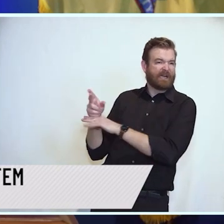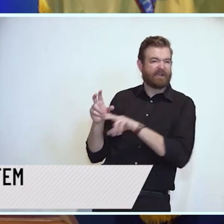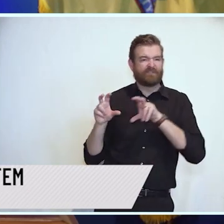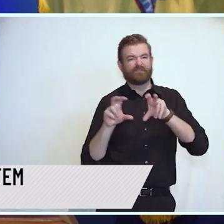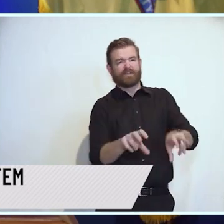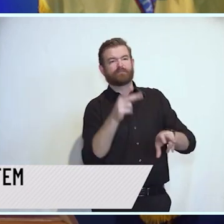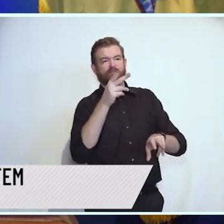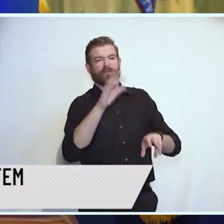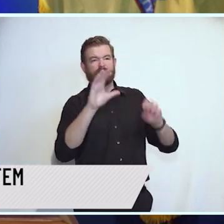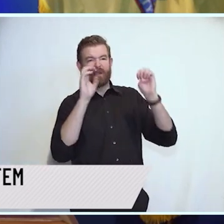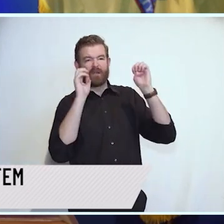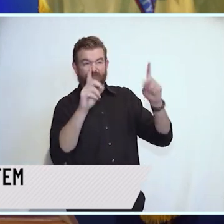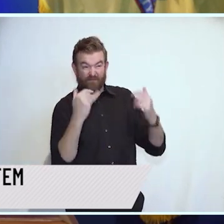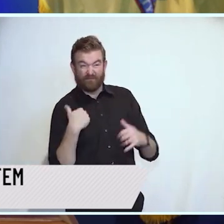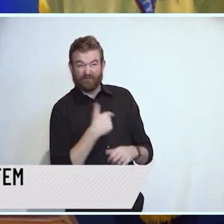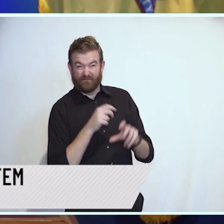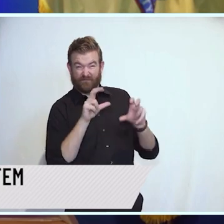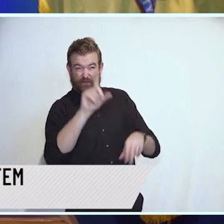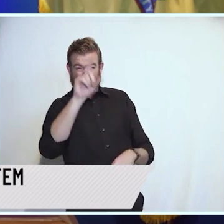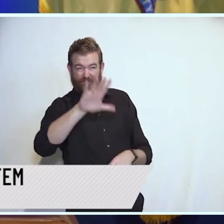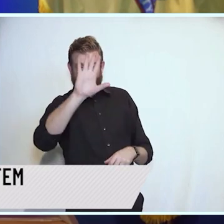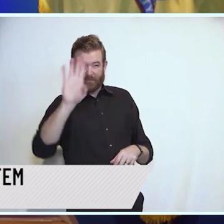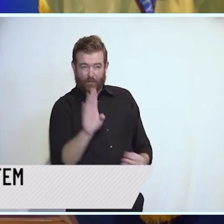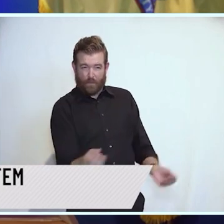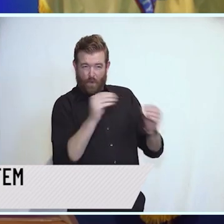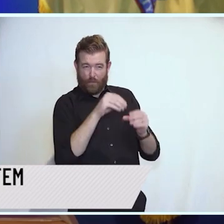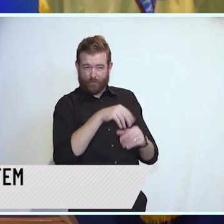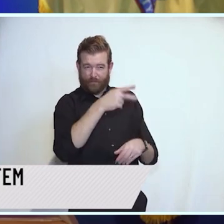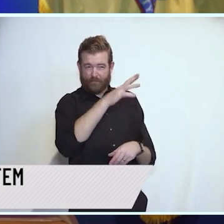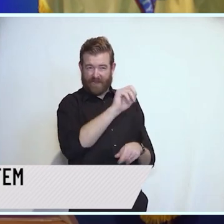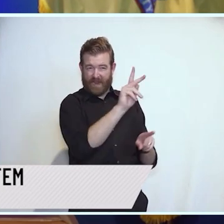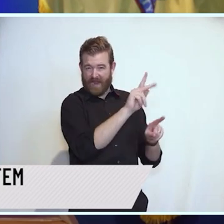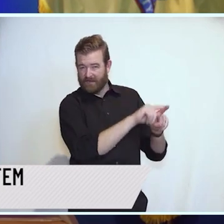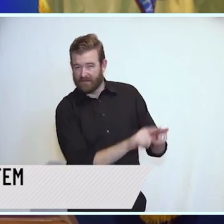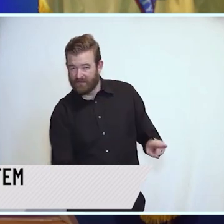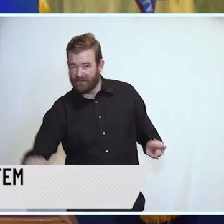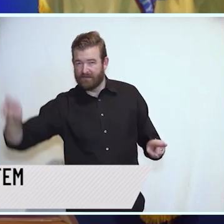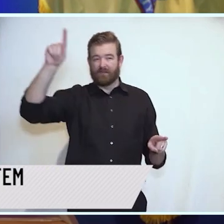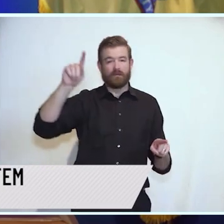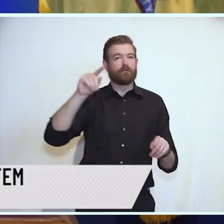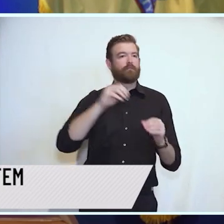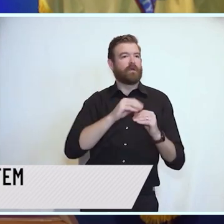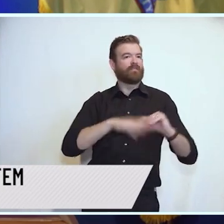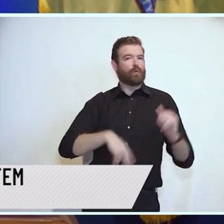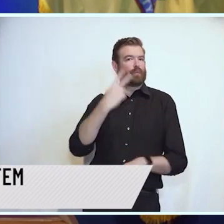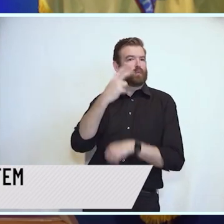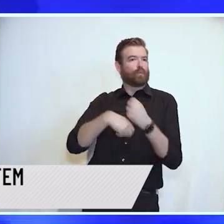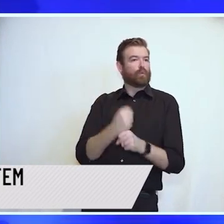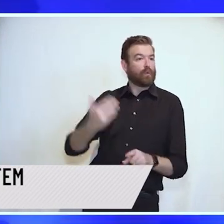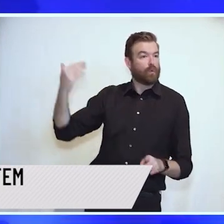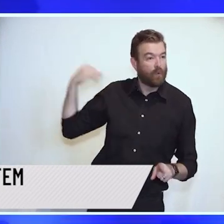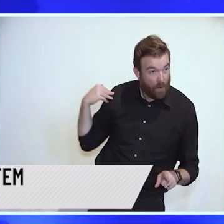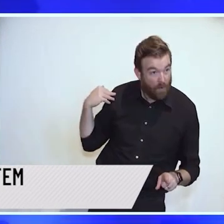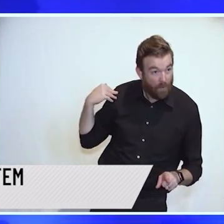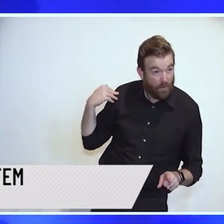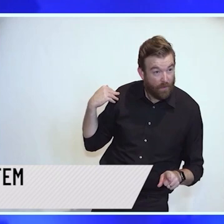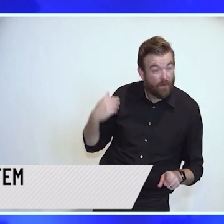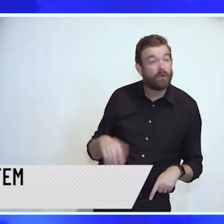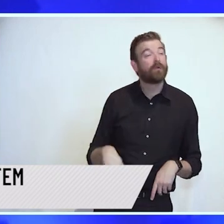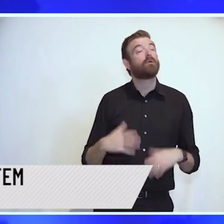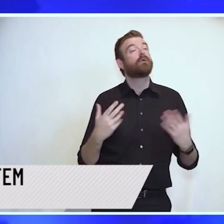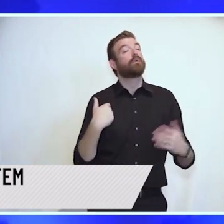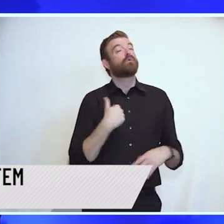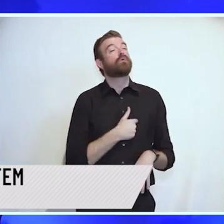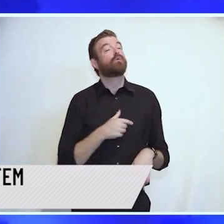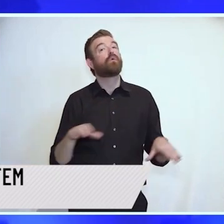we're doing this not just because our kids deserve it, which they do, but because our property taxpayers do as well. School funding